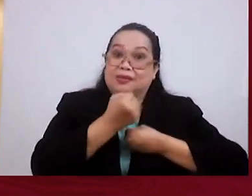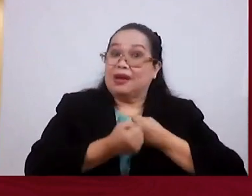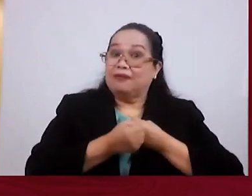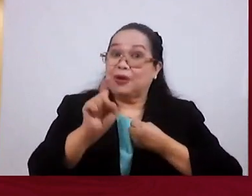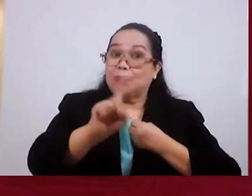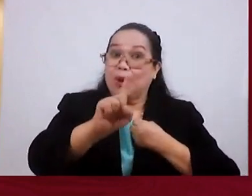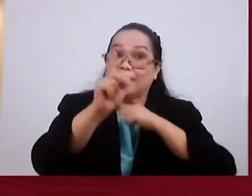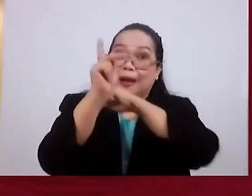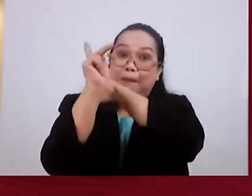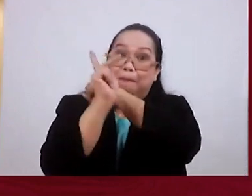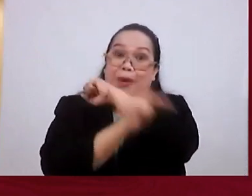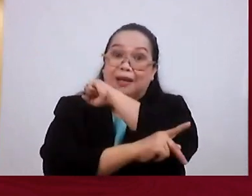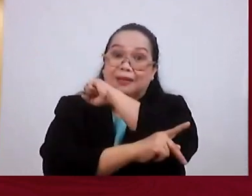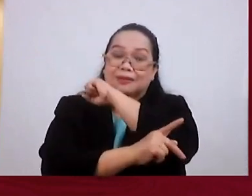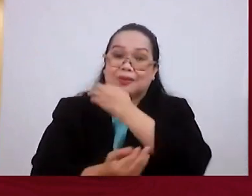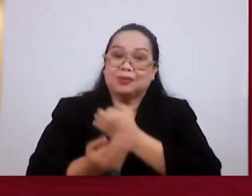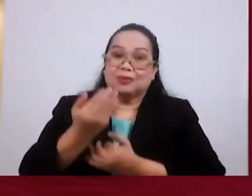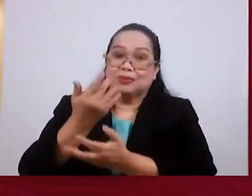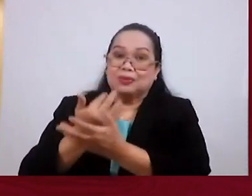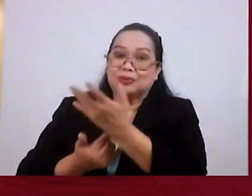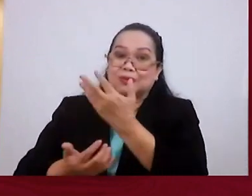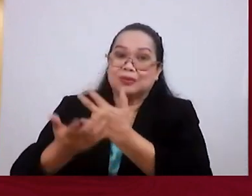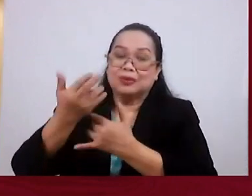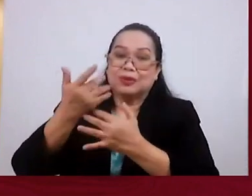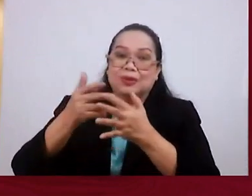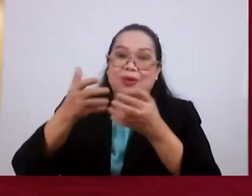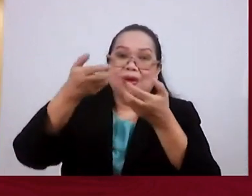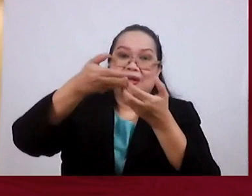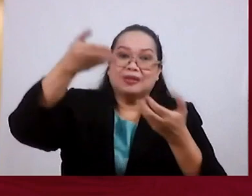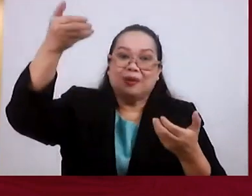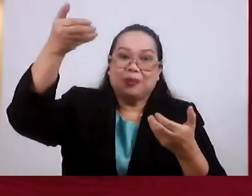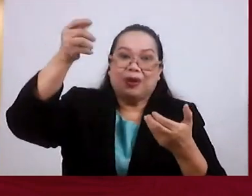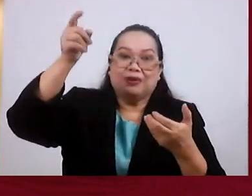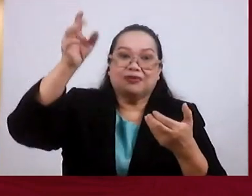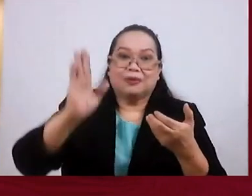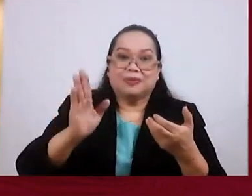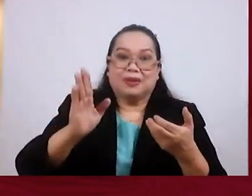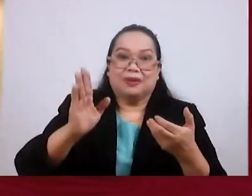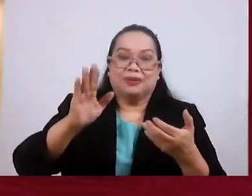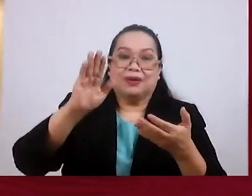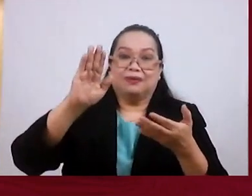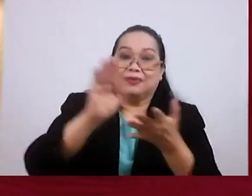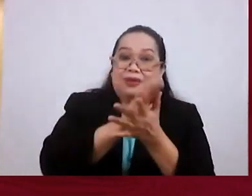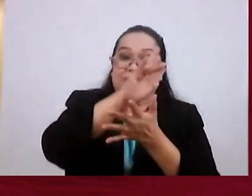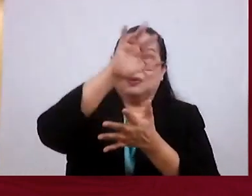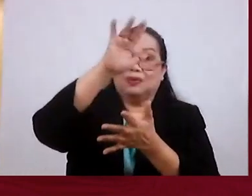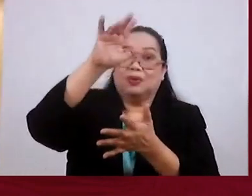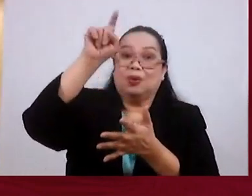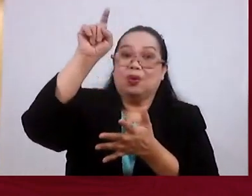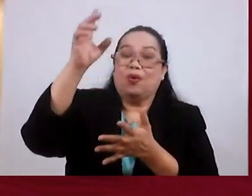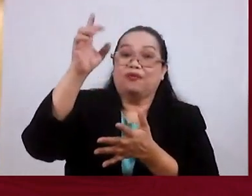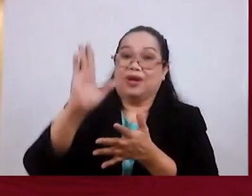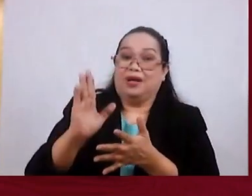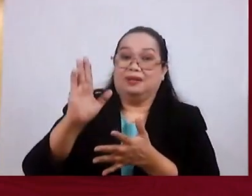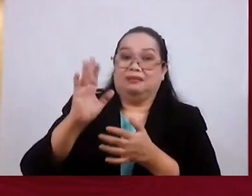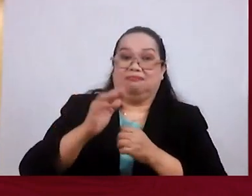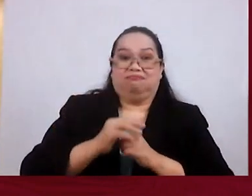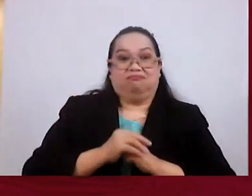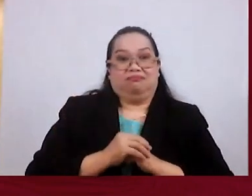punishment of eternal destruction away from the presence of the Lord and from the glory of His might.